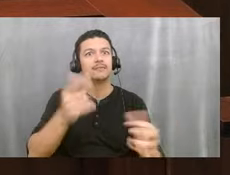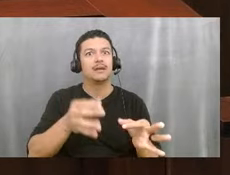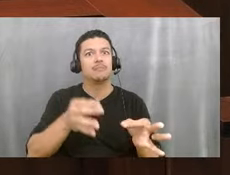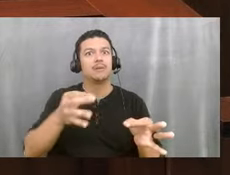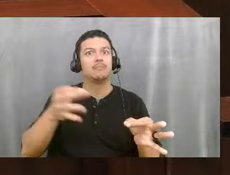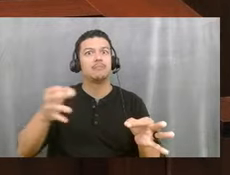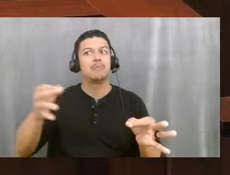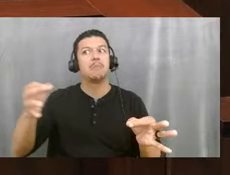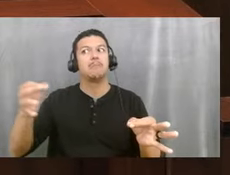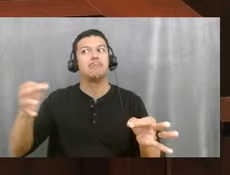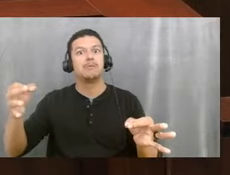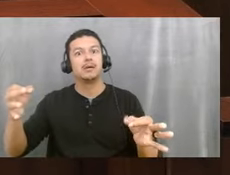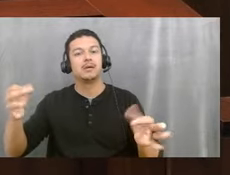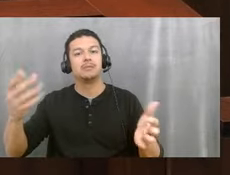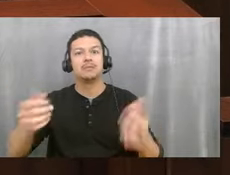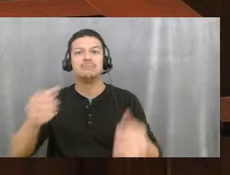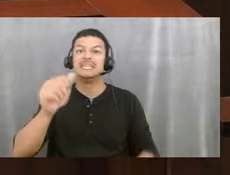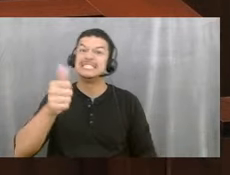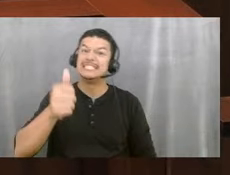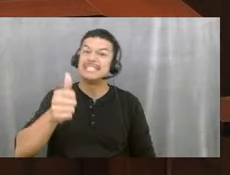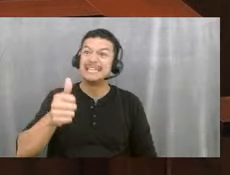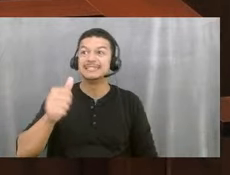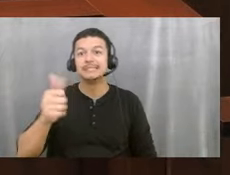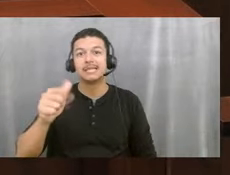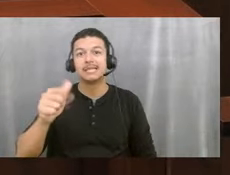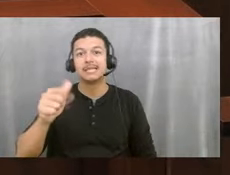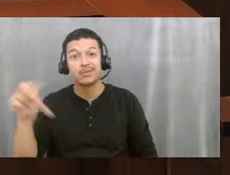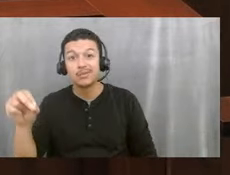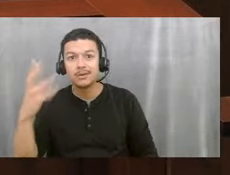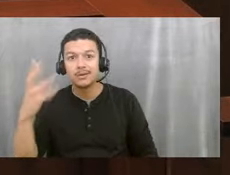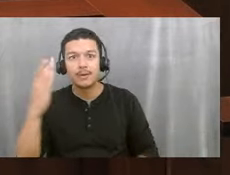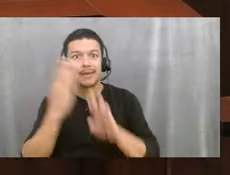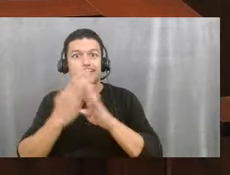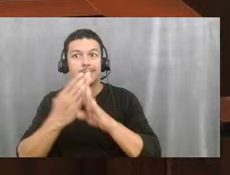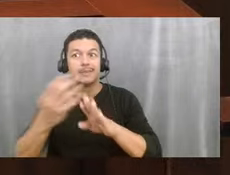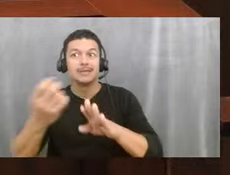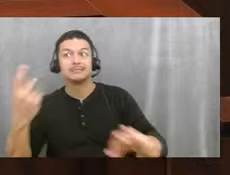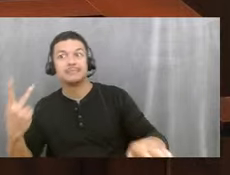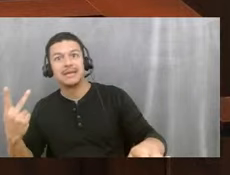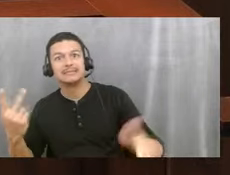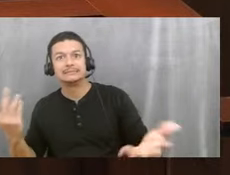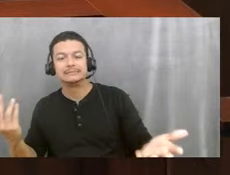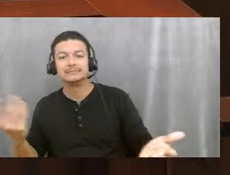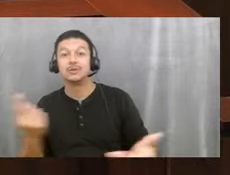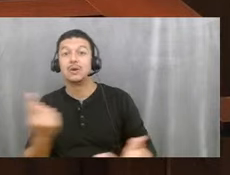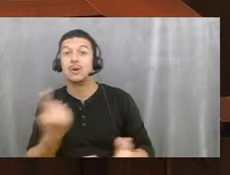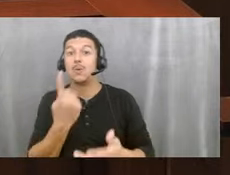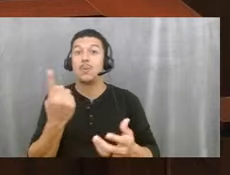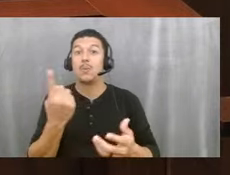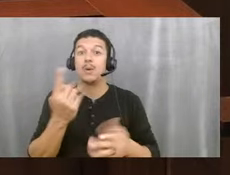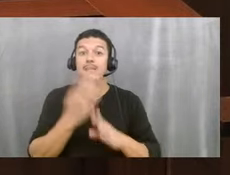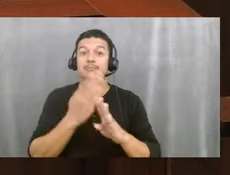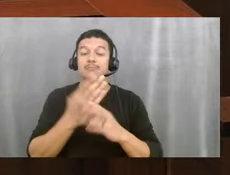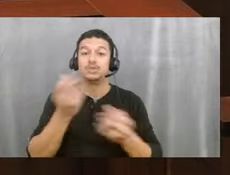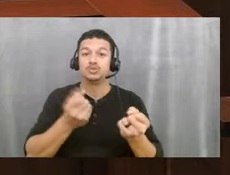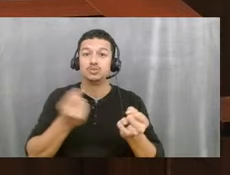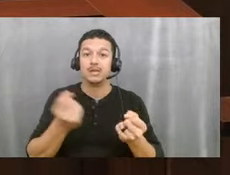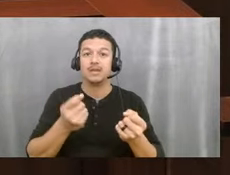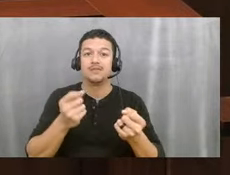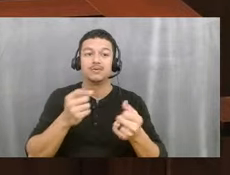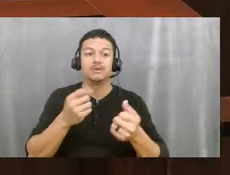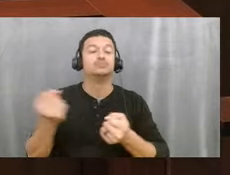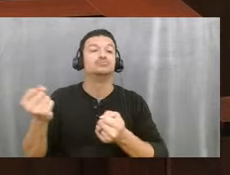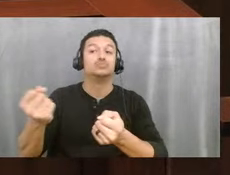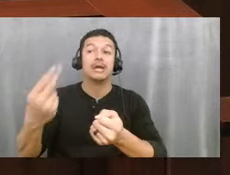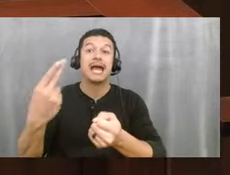them as far as 10, 10.30 because we got to get the buses back and shift them around. Right now, one bus driver does a high school route and then they drop off the high